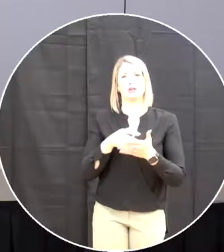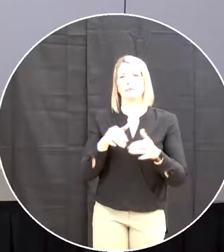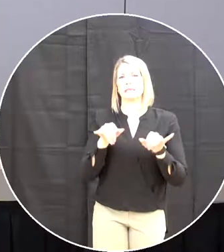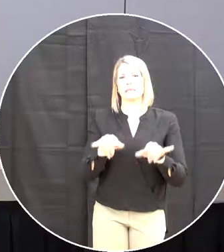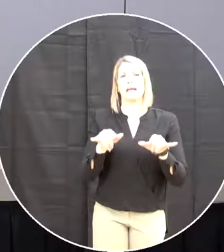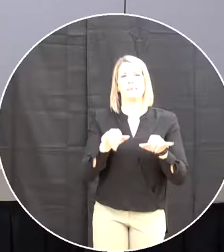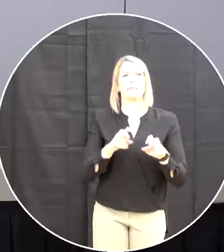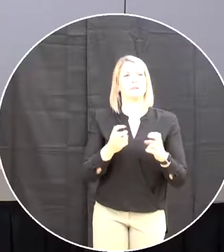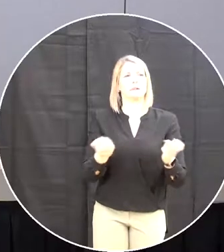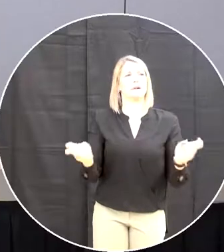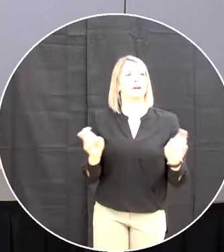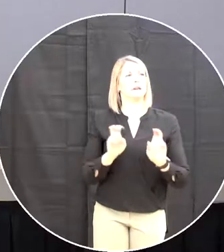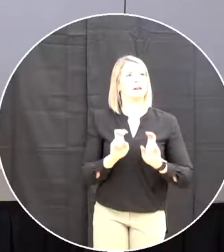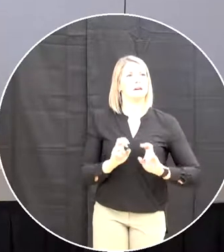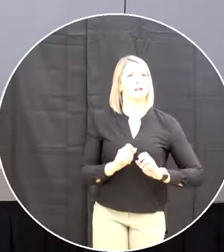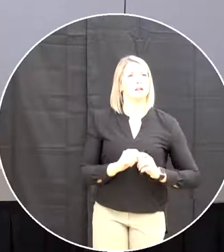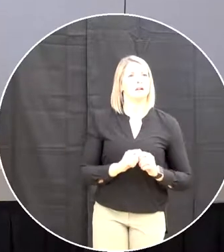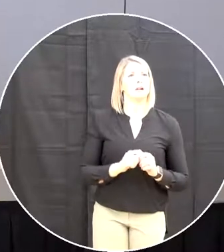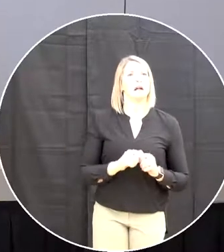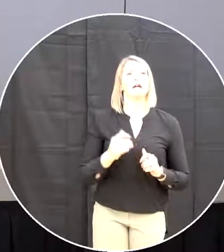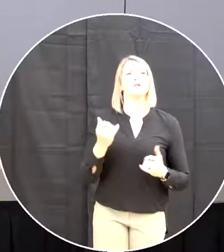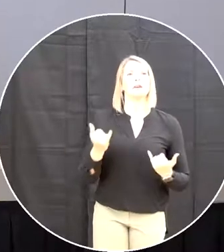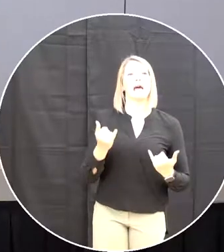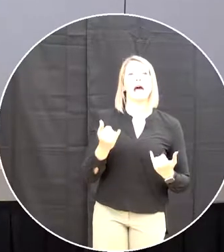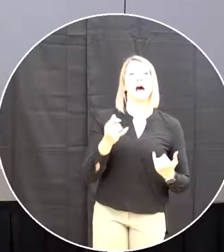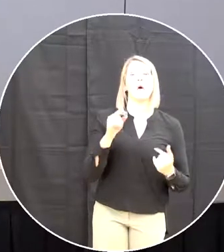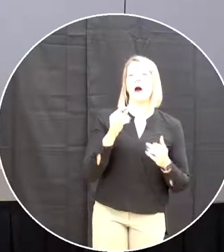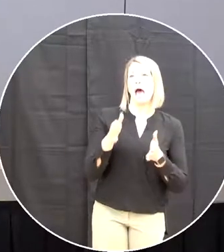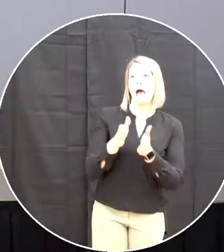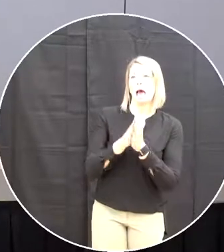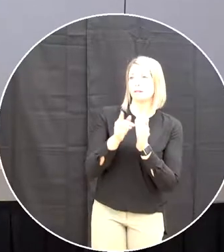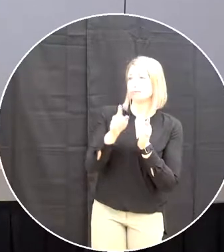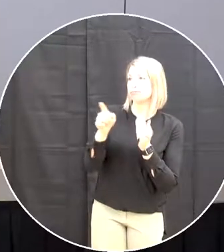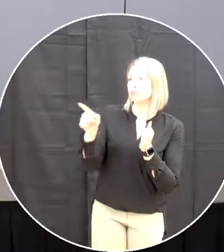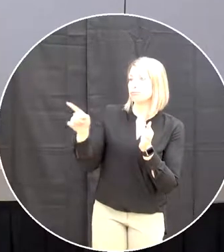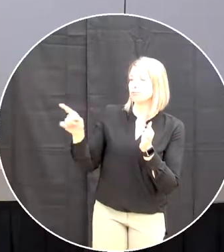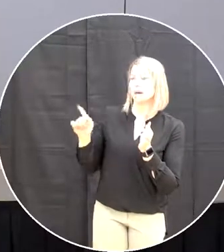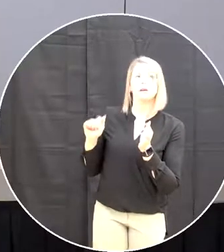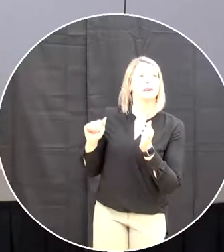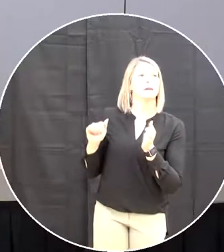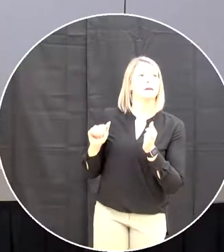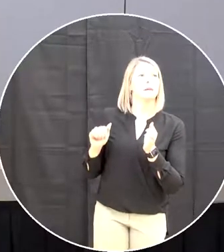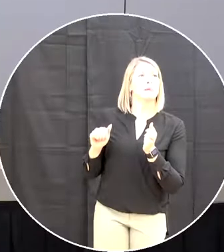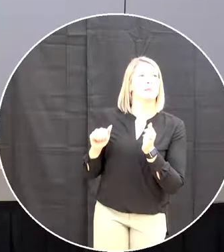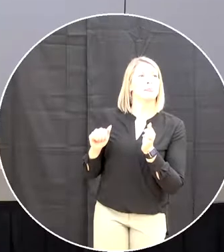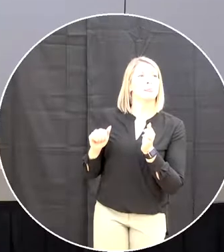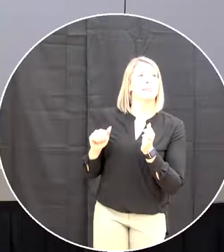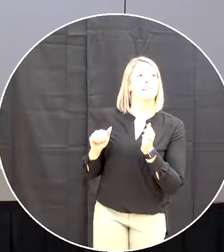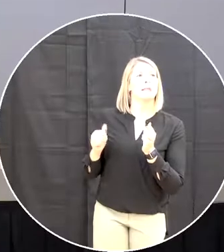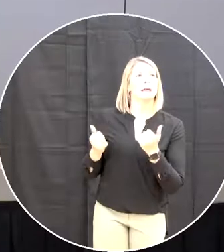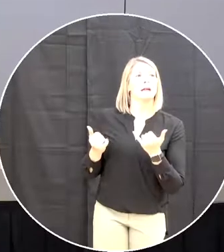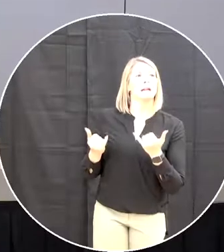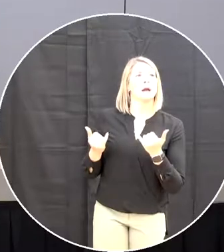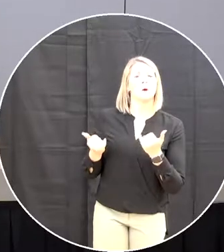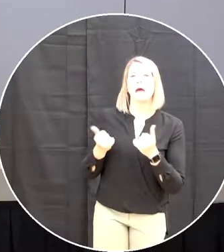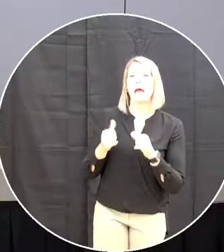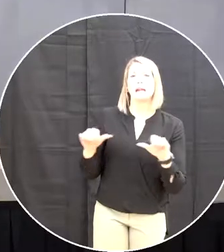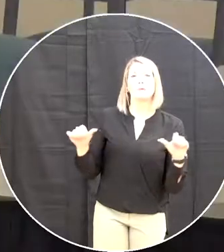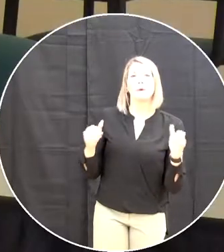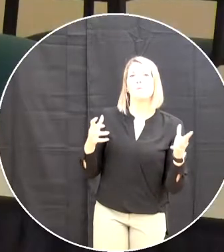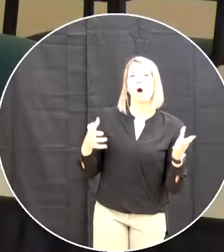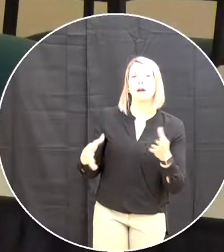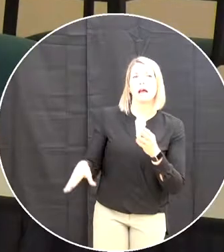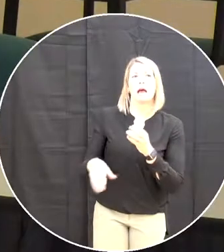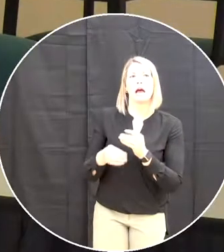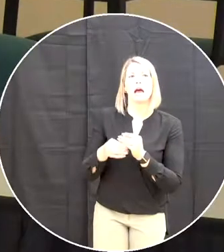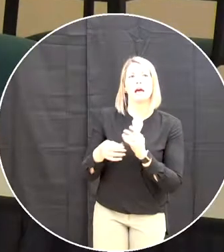we're going around the table you've scott you've already had the discussion point that you've had you've articulated your point so we want to get everyone now at the table the opportunity to have the